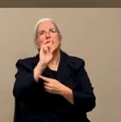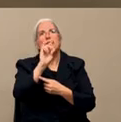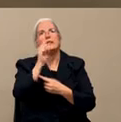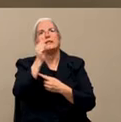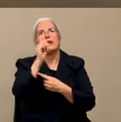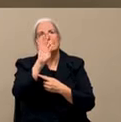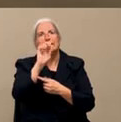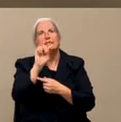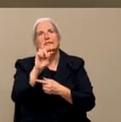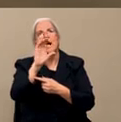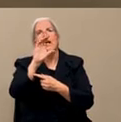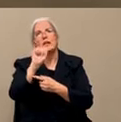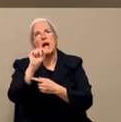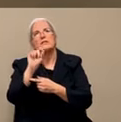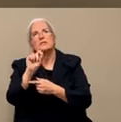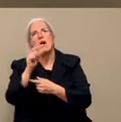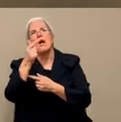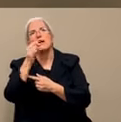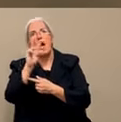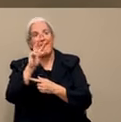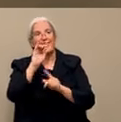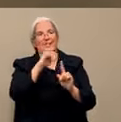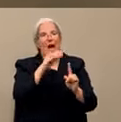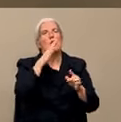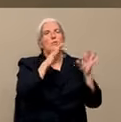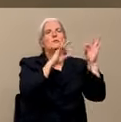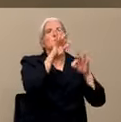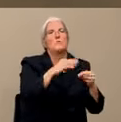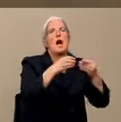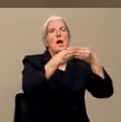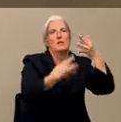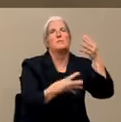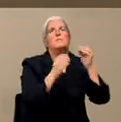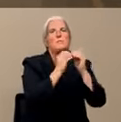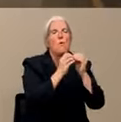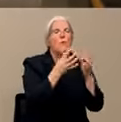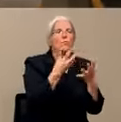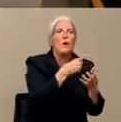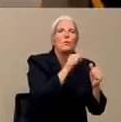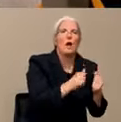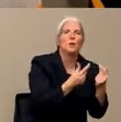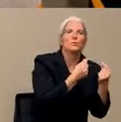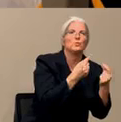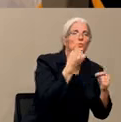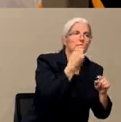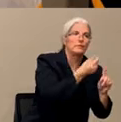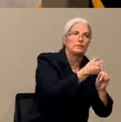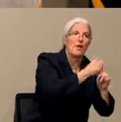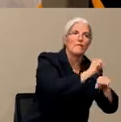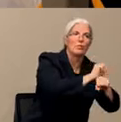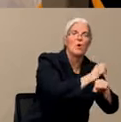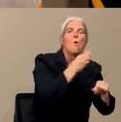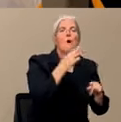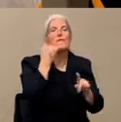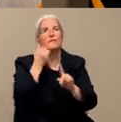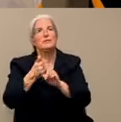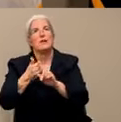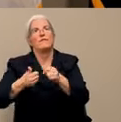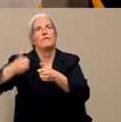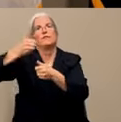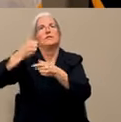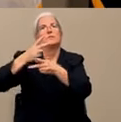there for them. Thank you, Mr. Mayor. So another question for Dr. B. How many tests in our county have been done